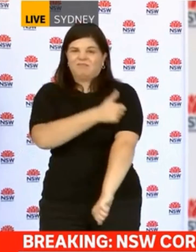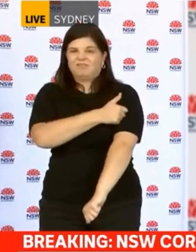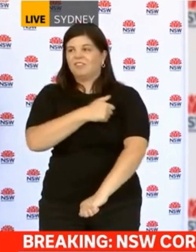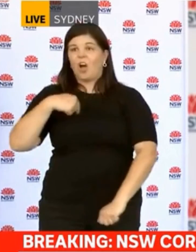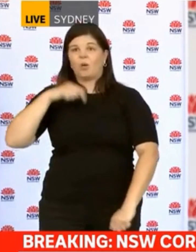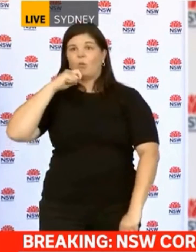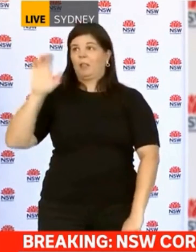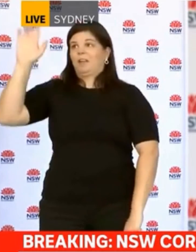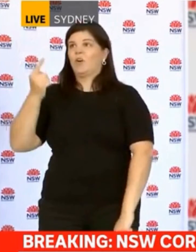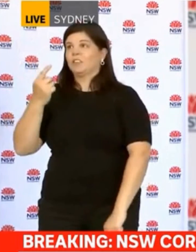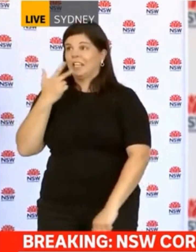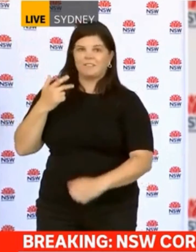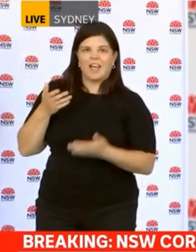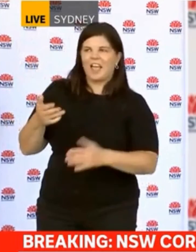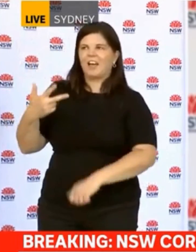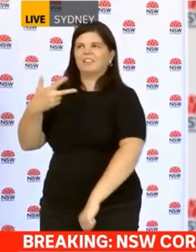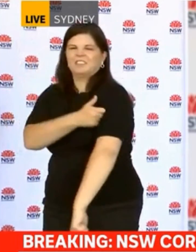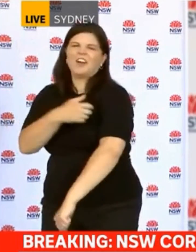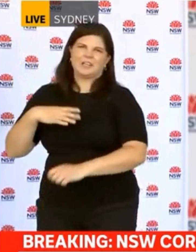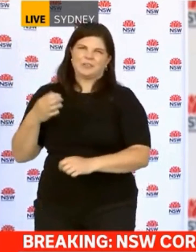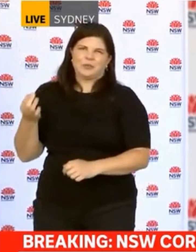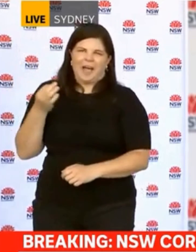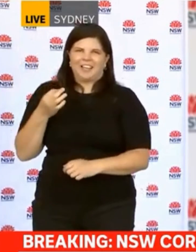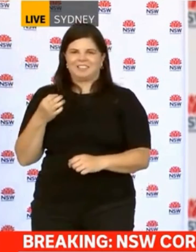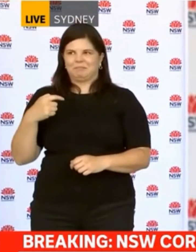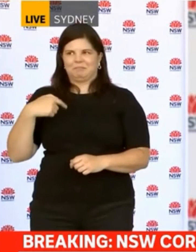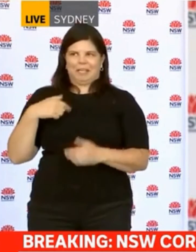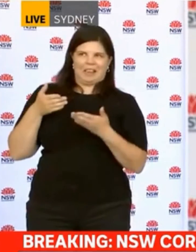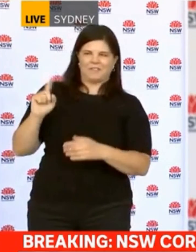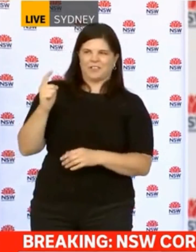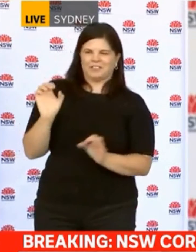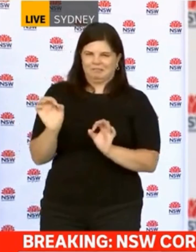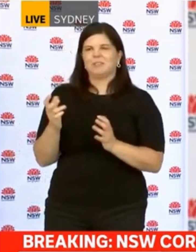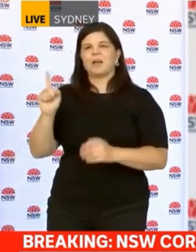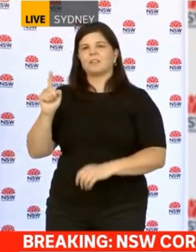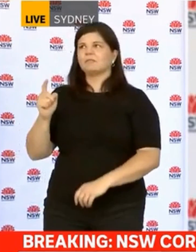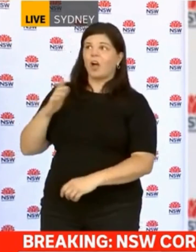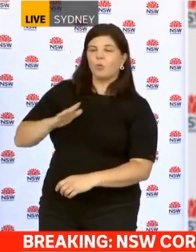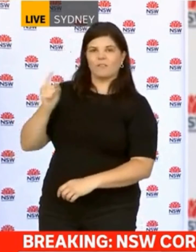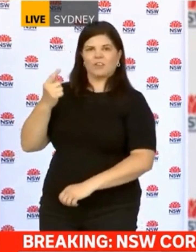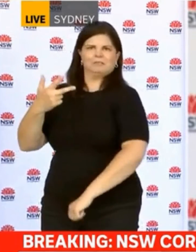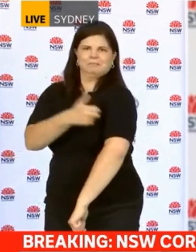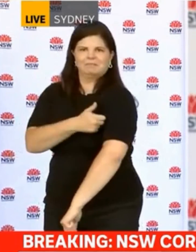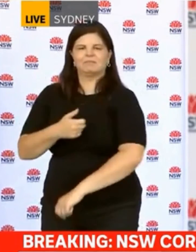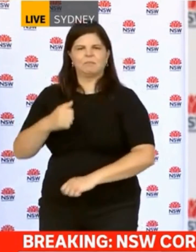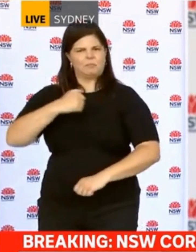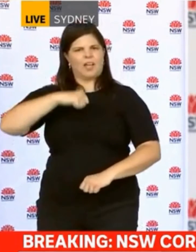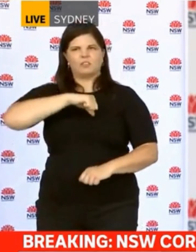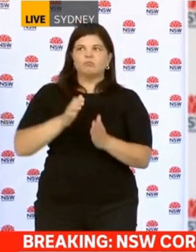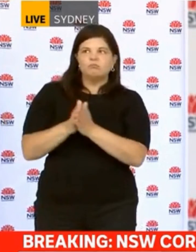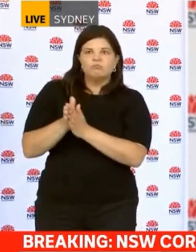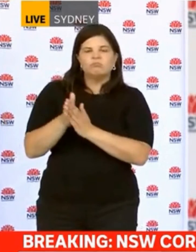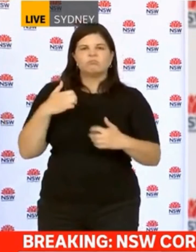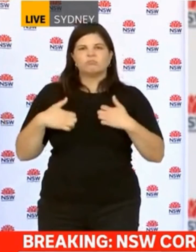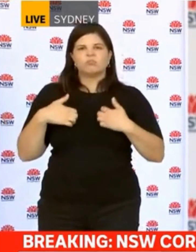vaccine to be available. I'll be one of the, if I'm allowed. Obviously, I'll wait my turn, but I'd love to have the vaccine myself. That's my attitude. I think that